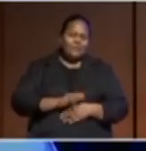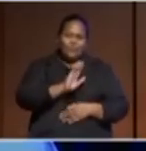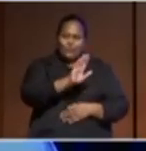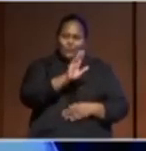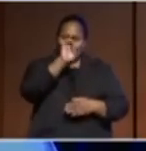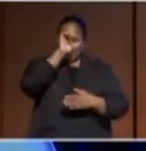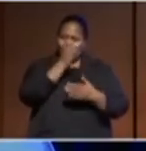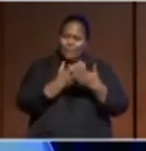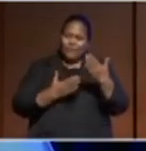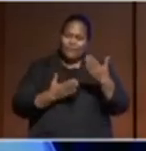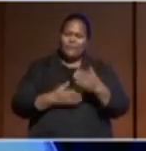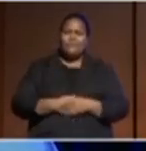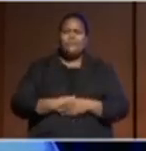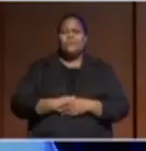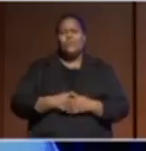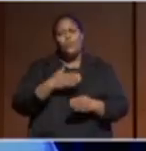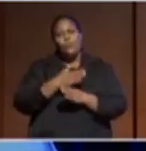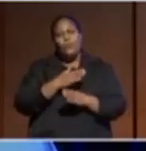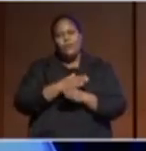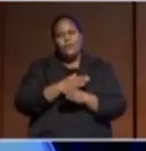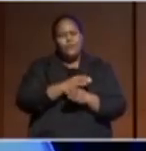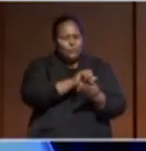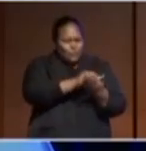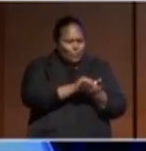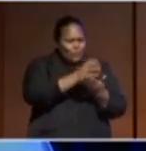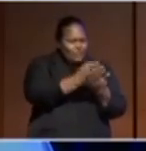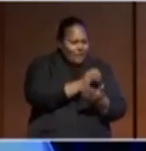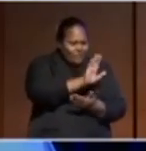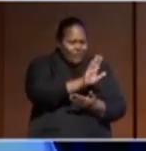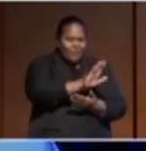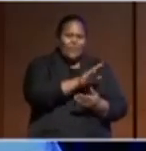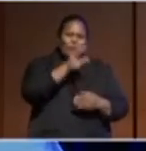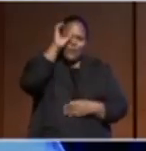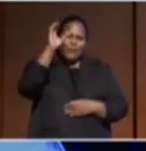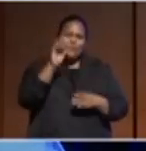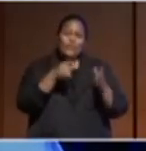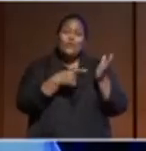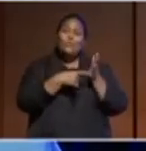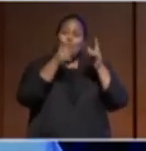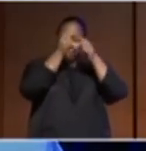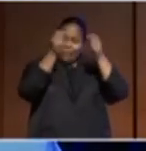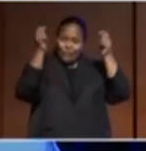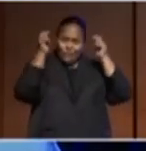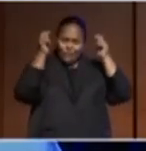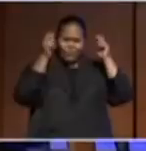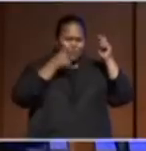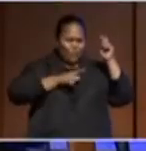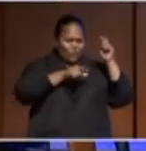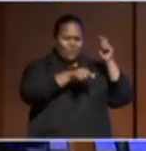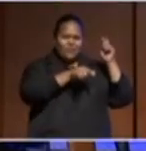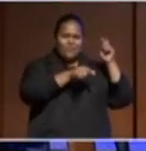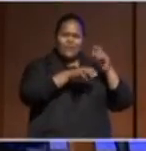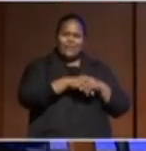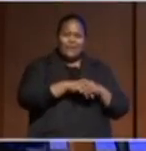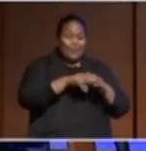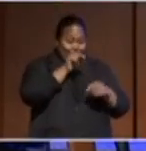in working to preserve your country, Tuvalu, the territorial sovereignty of your